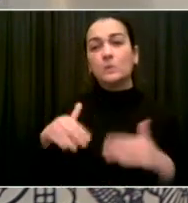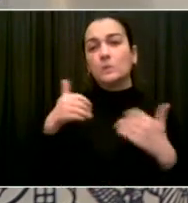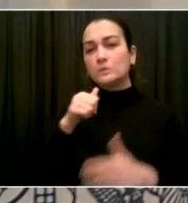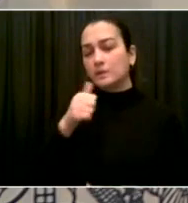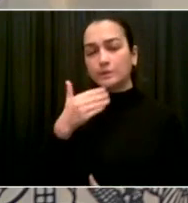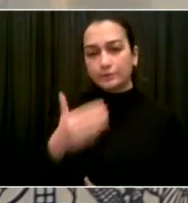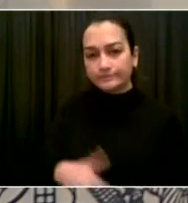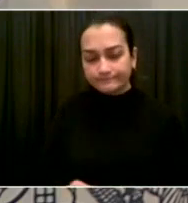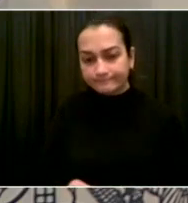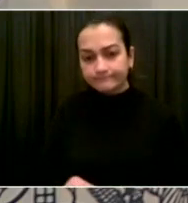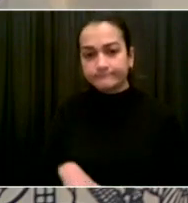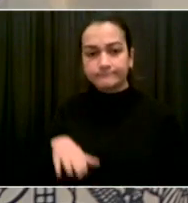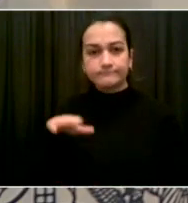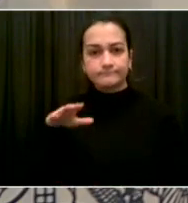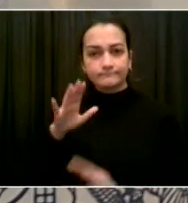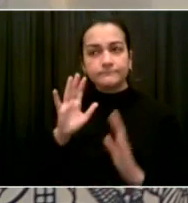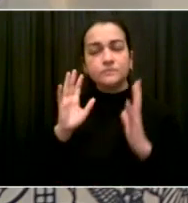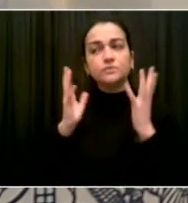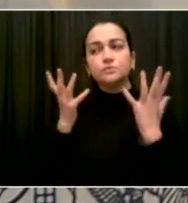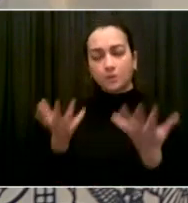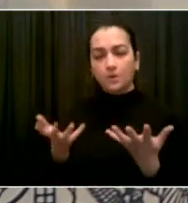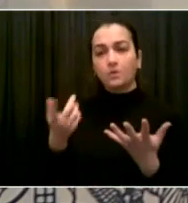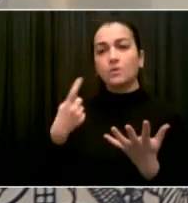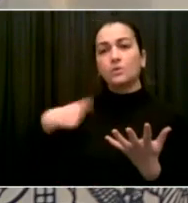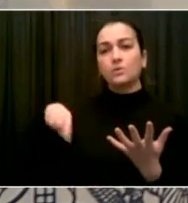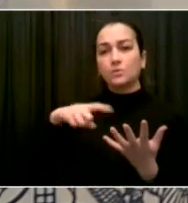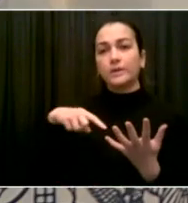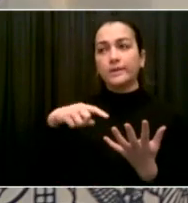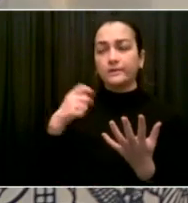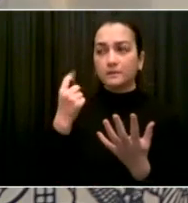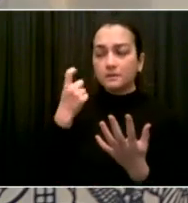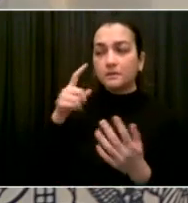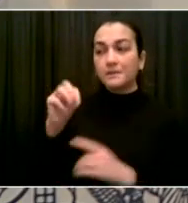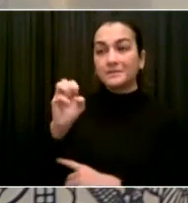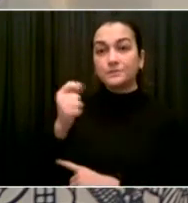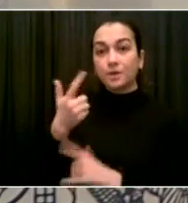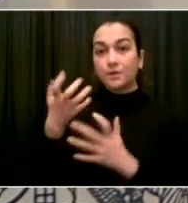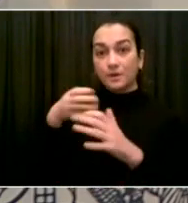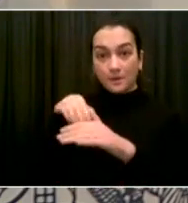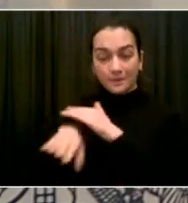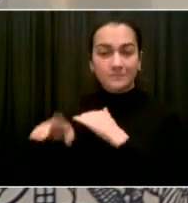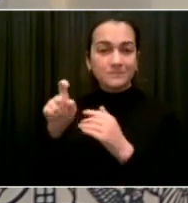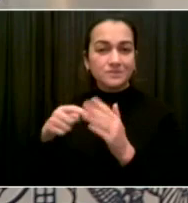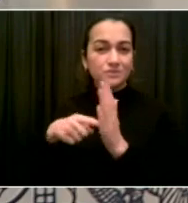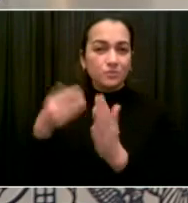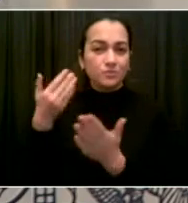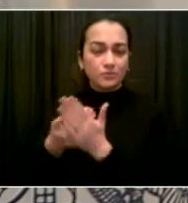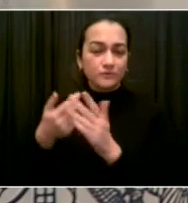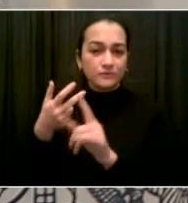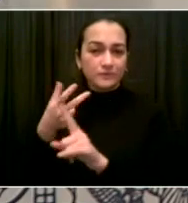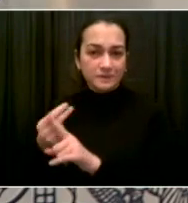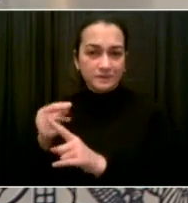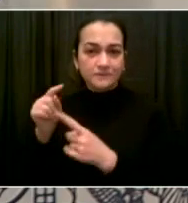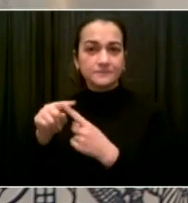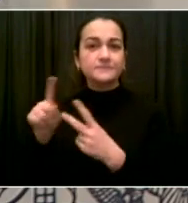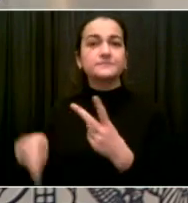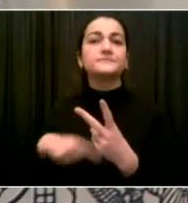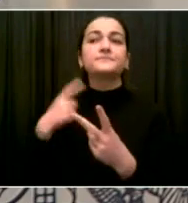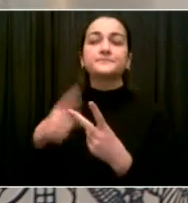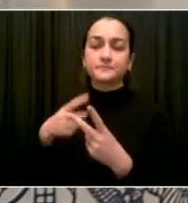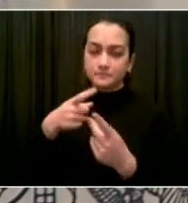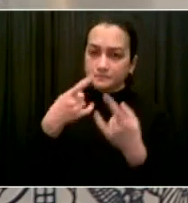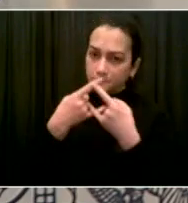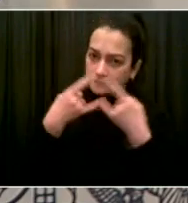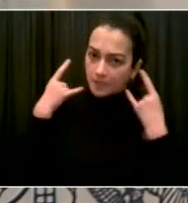their masks on, obviously, except for when they're eating or drinking something. Make sure if anyone's not feeling well, don't go to